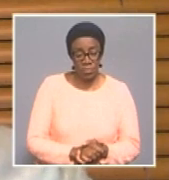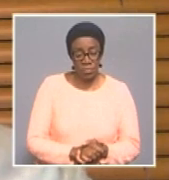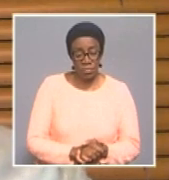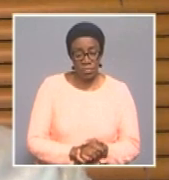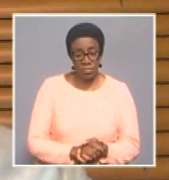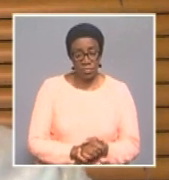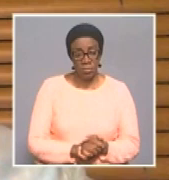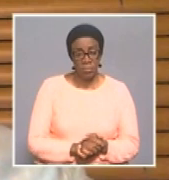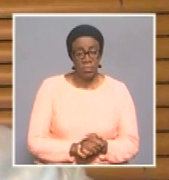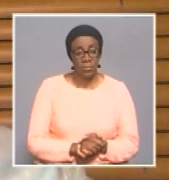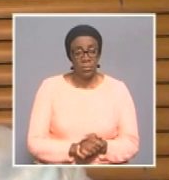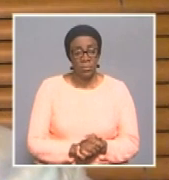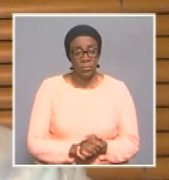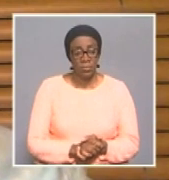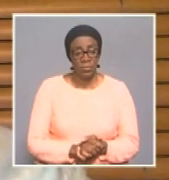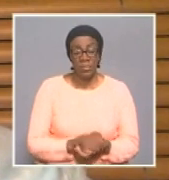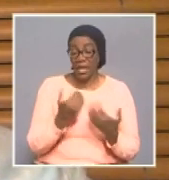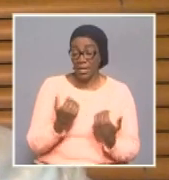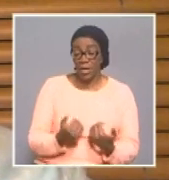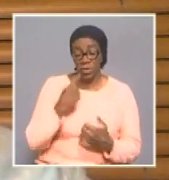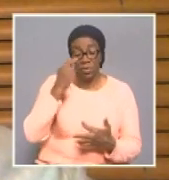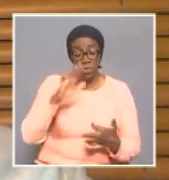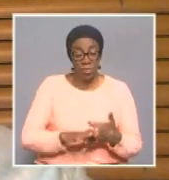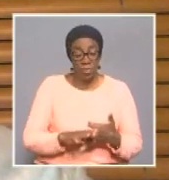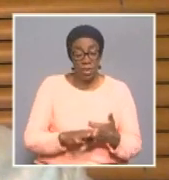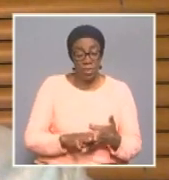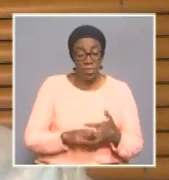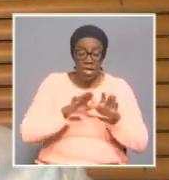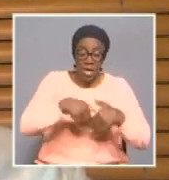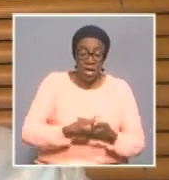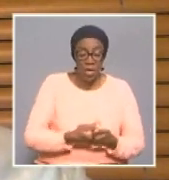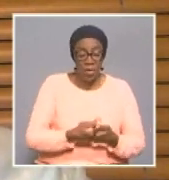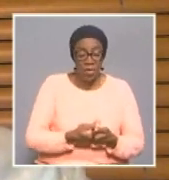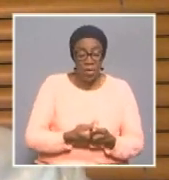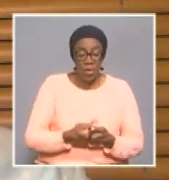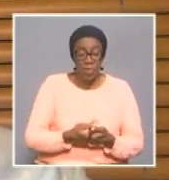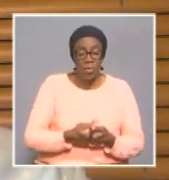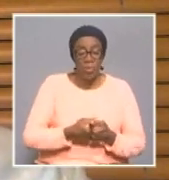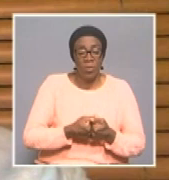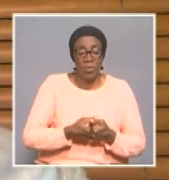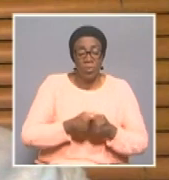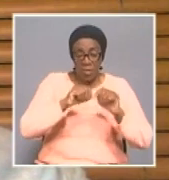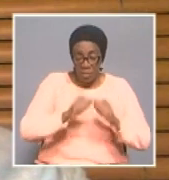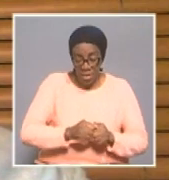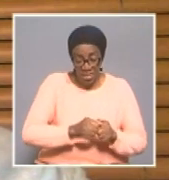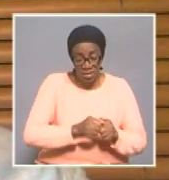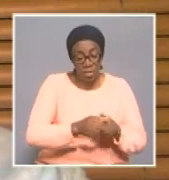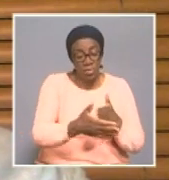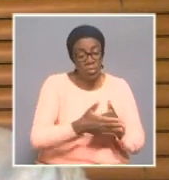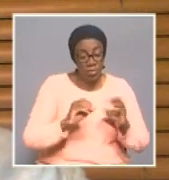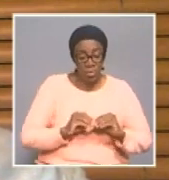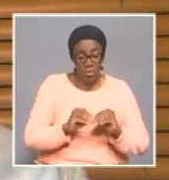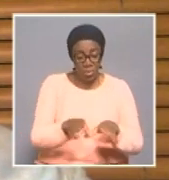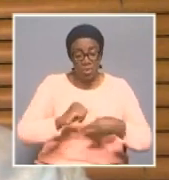Now, to prevent a pandemic, people must adhere to the regulations they've been introduced.